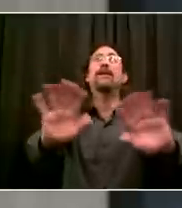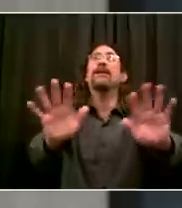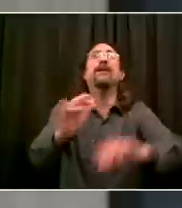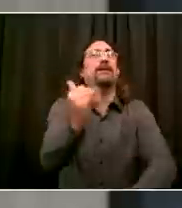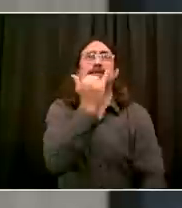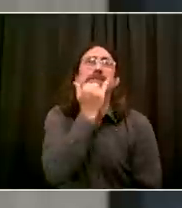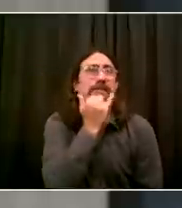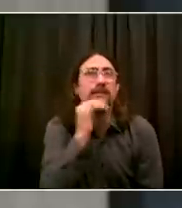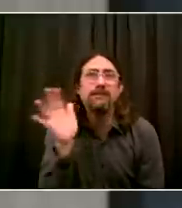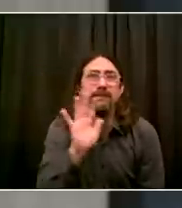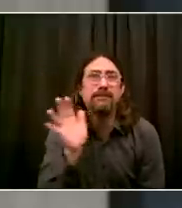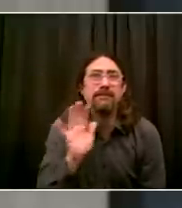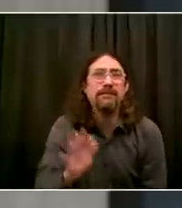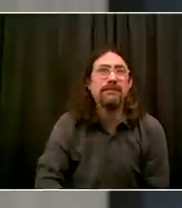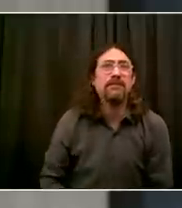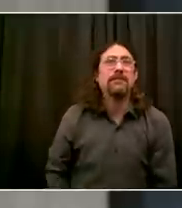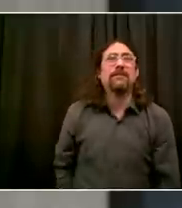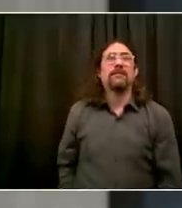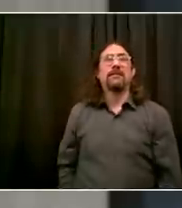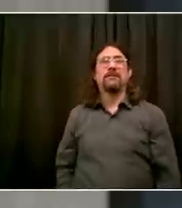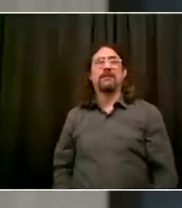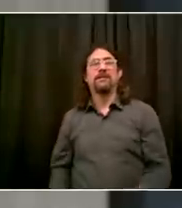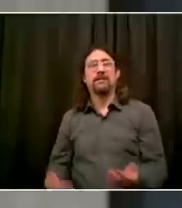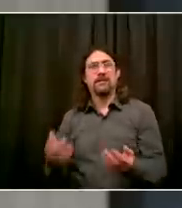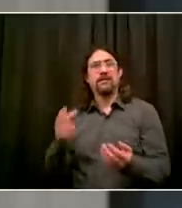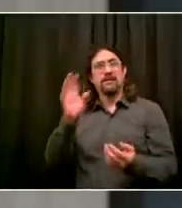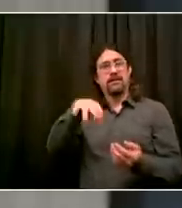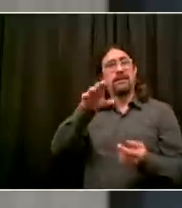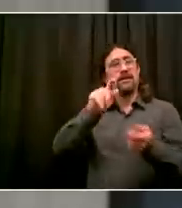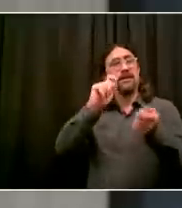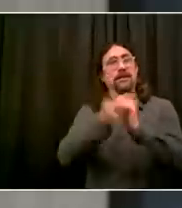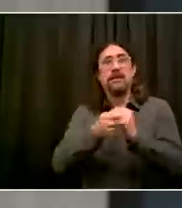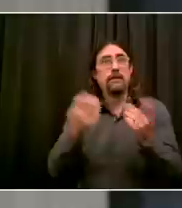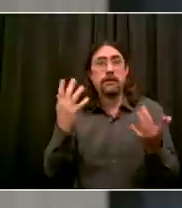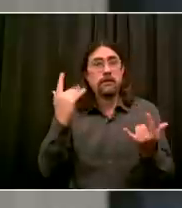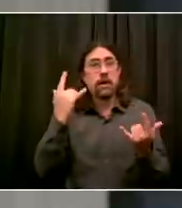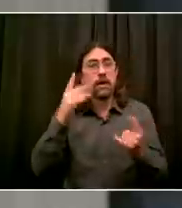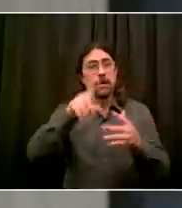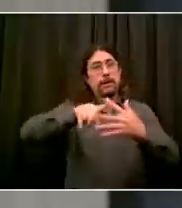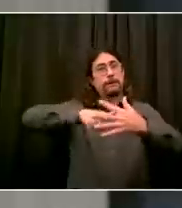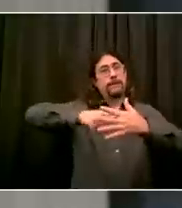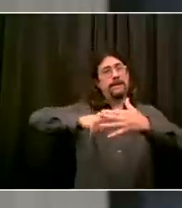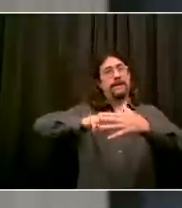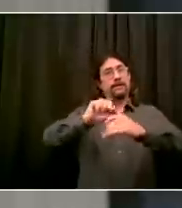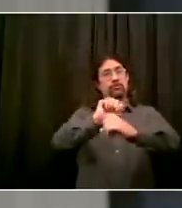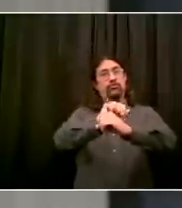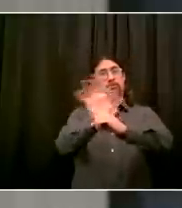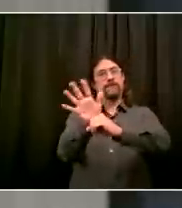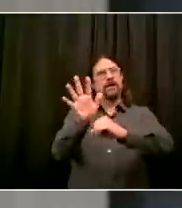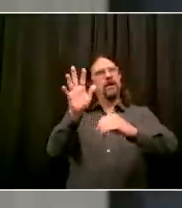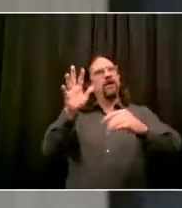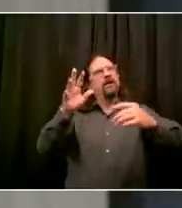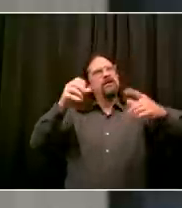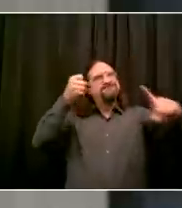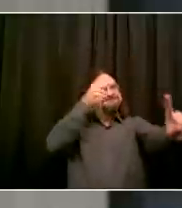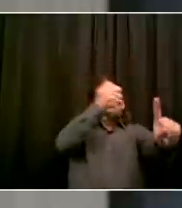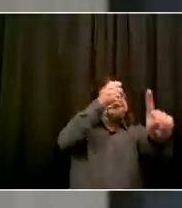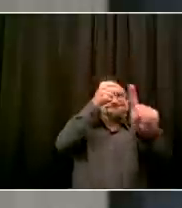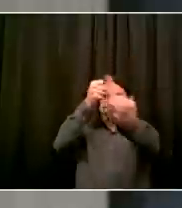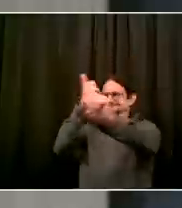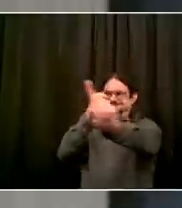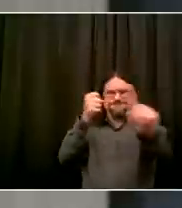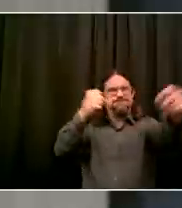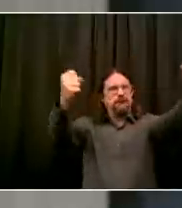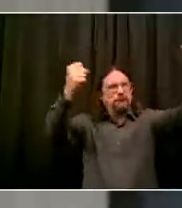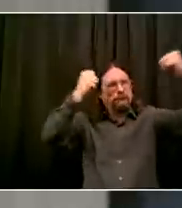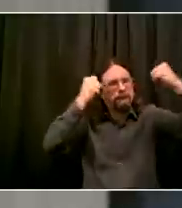occurred with my father-in-law who died, he was 72. The COVID was not any gentler than it was in March and April to him.